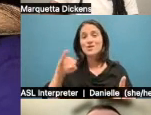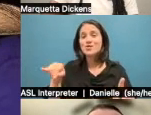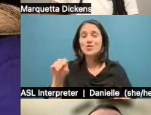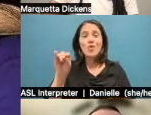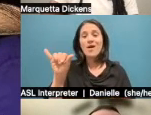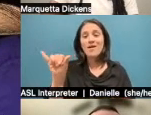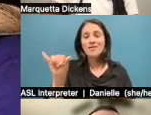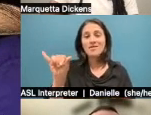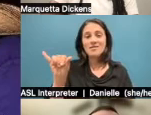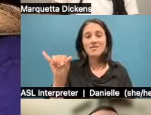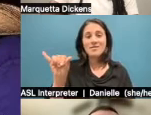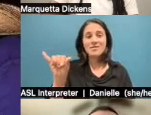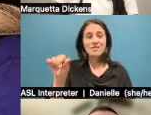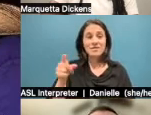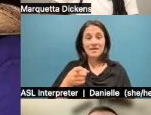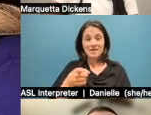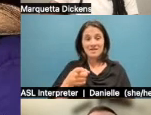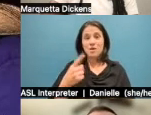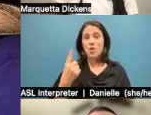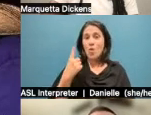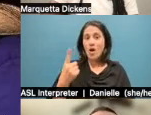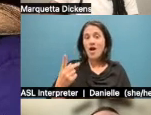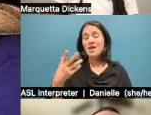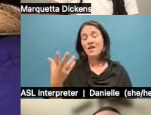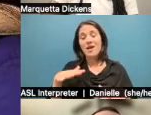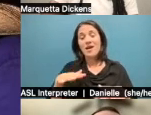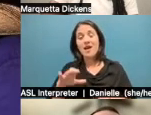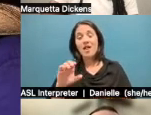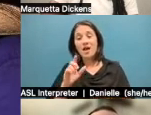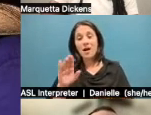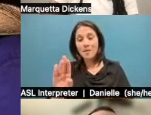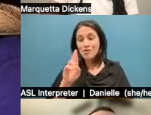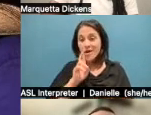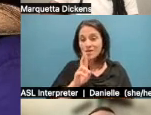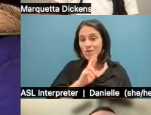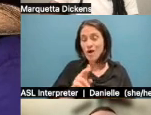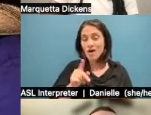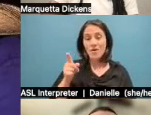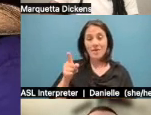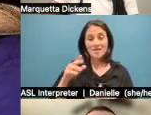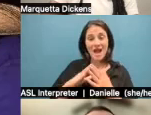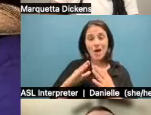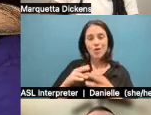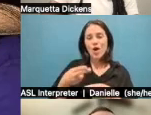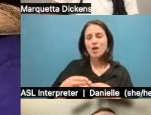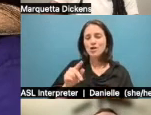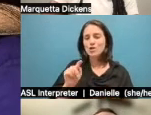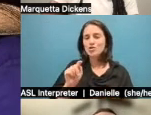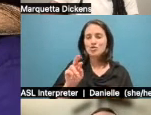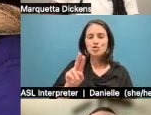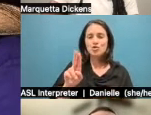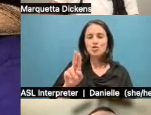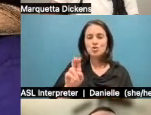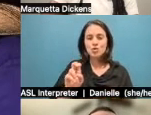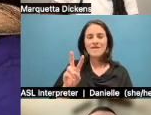uh, fun, uh, club and restaurant on the edge of town, um, on the principal side of the levee called the True Vegas Event Center. And, you